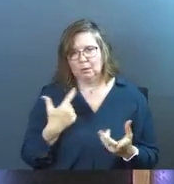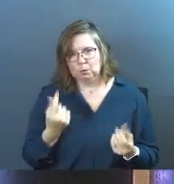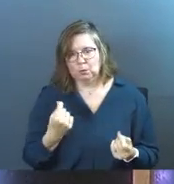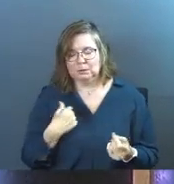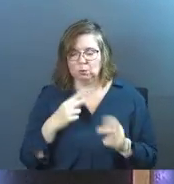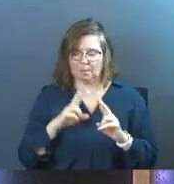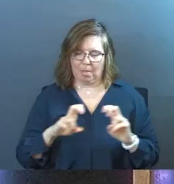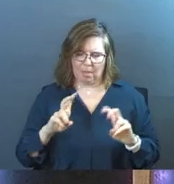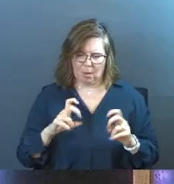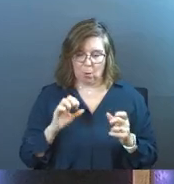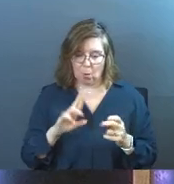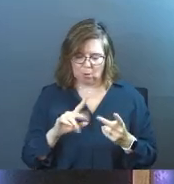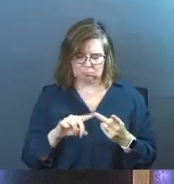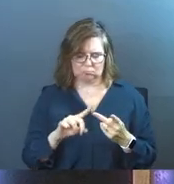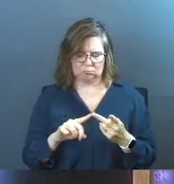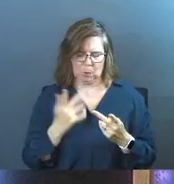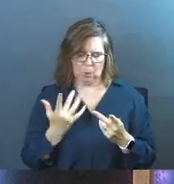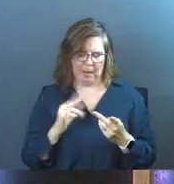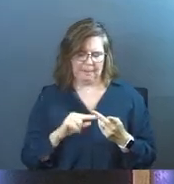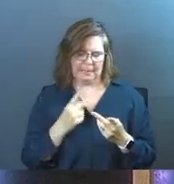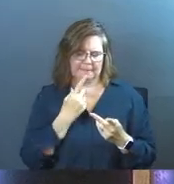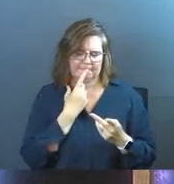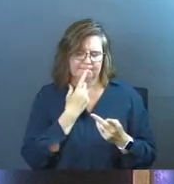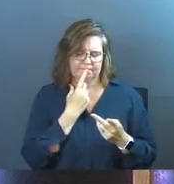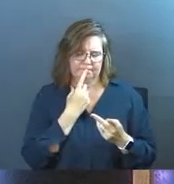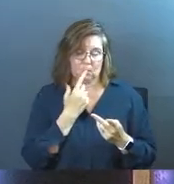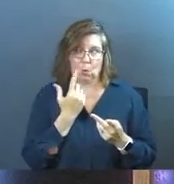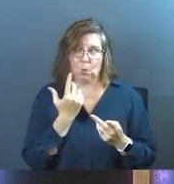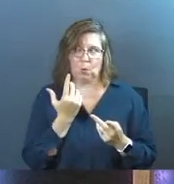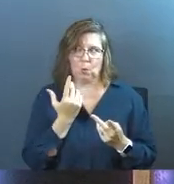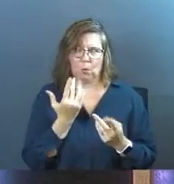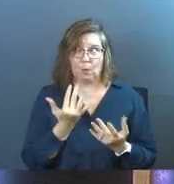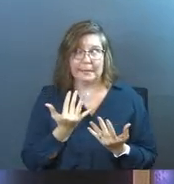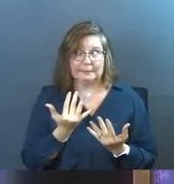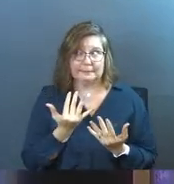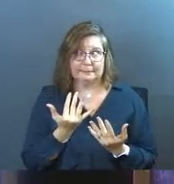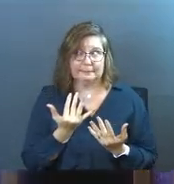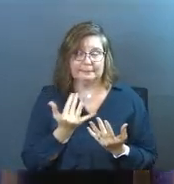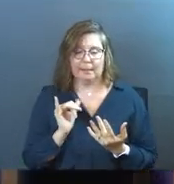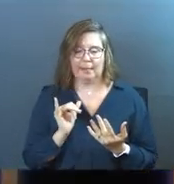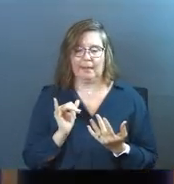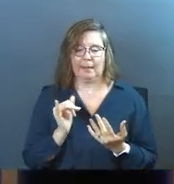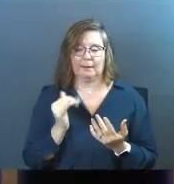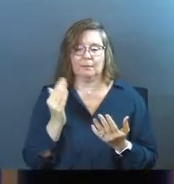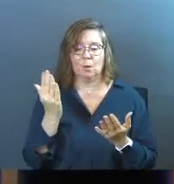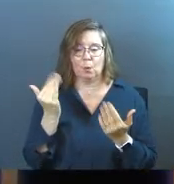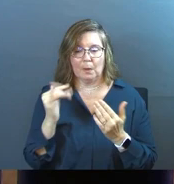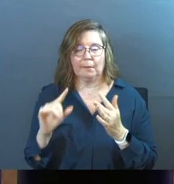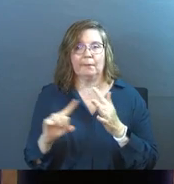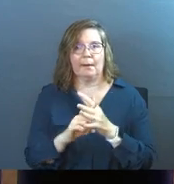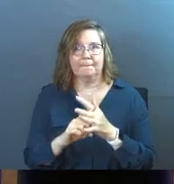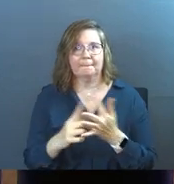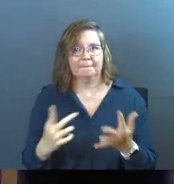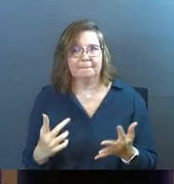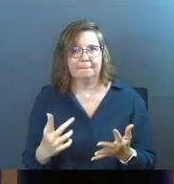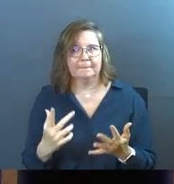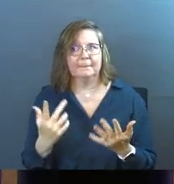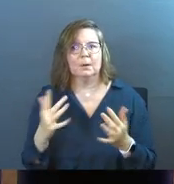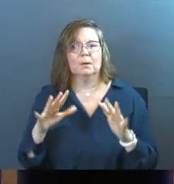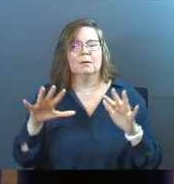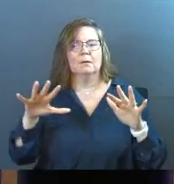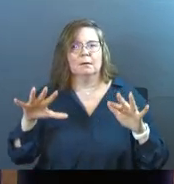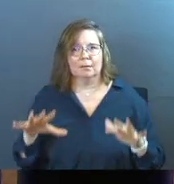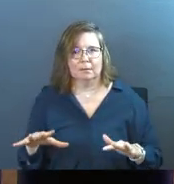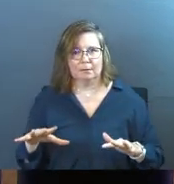as I'm overanalyzing. I'm like, or does wait just mean wait? Like it's coming. Chill